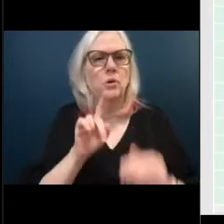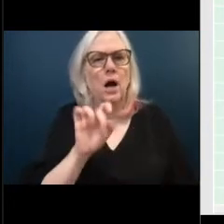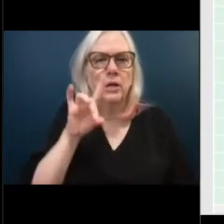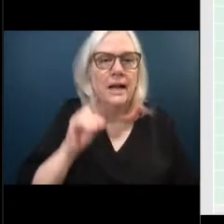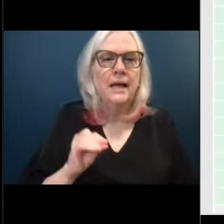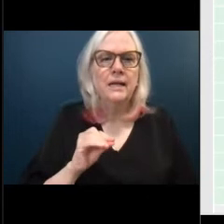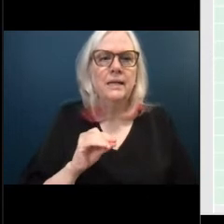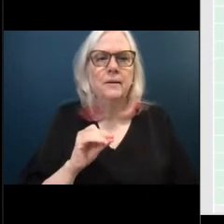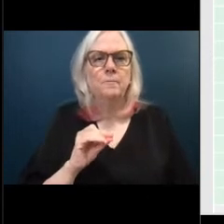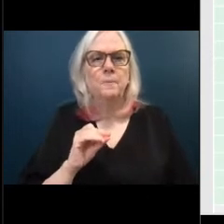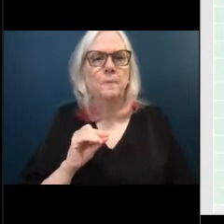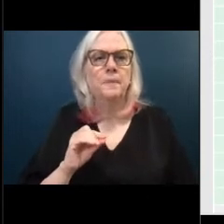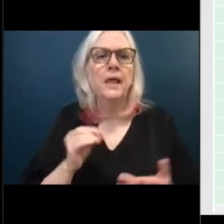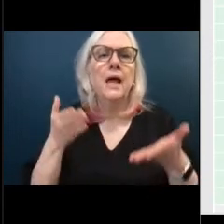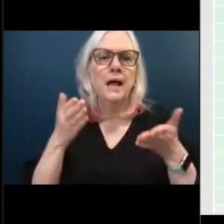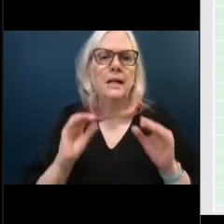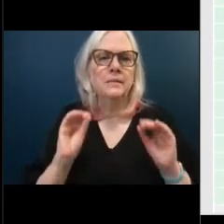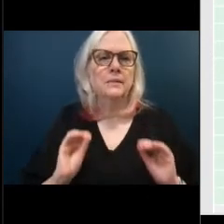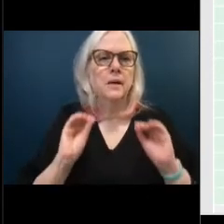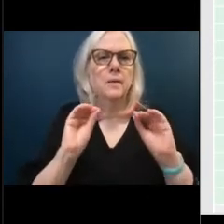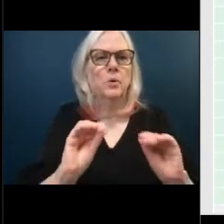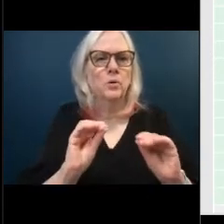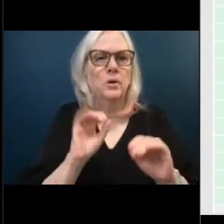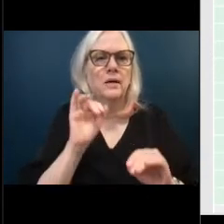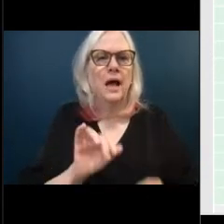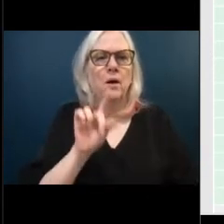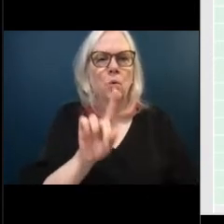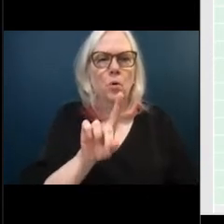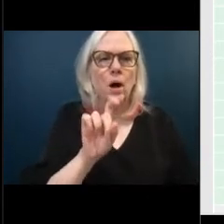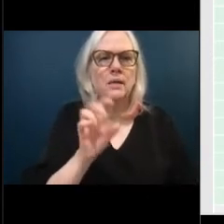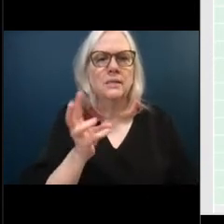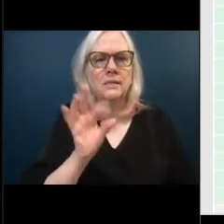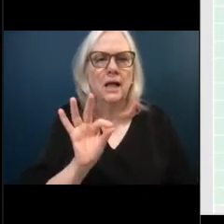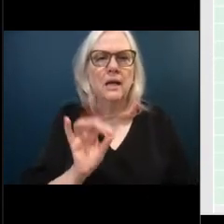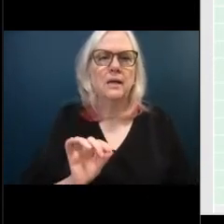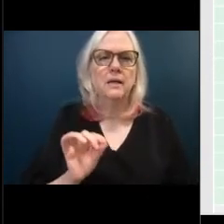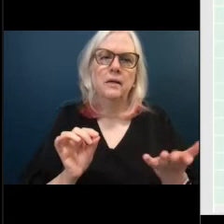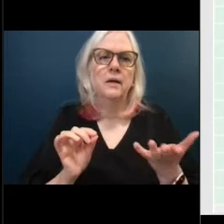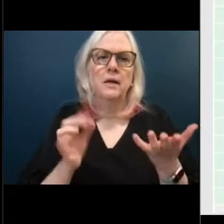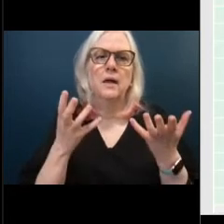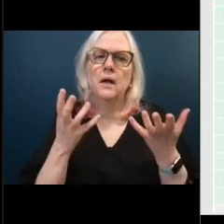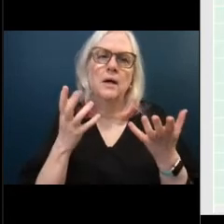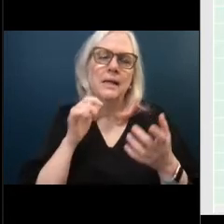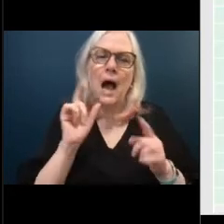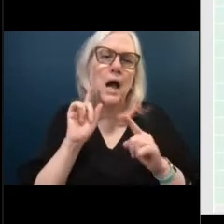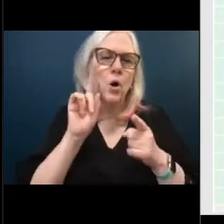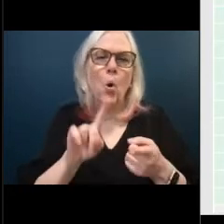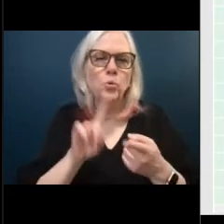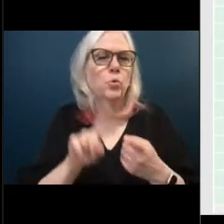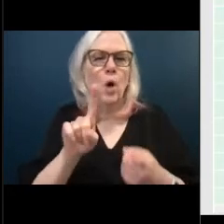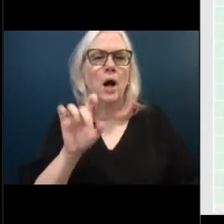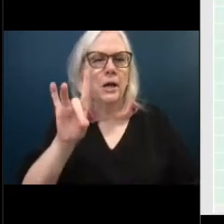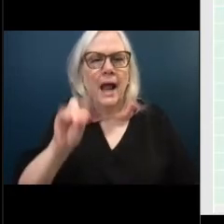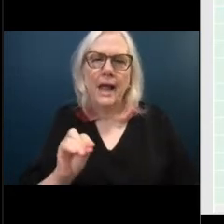let's put in mind these two cultures we got placed back in Burnton. We'll never see Burnton together again. Culture and history is so very important.